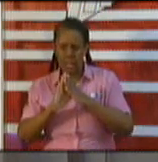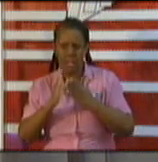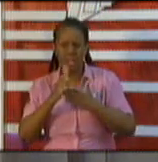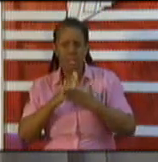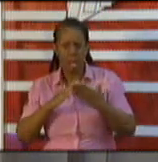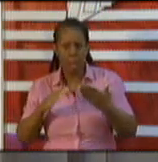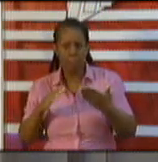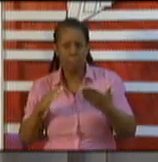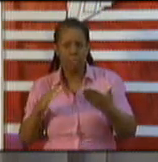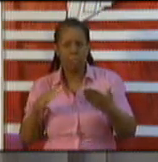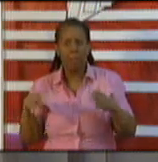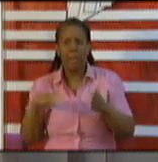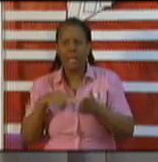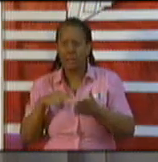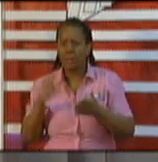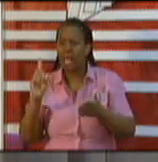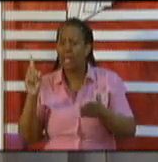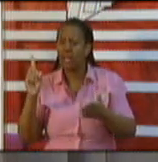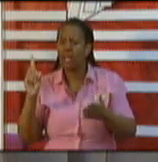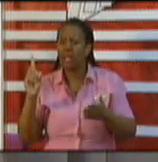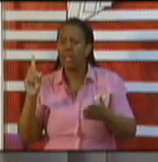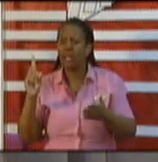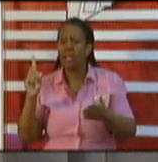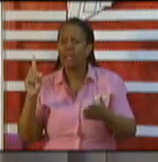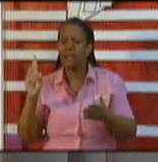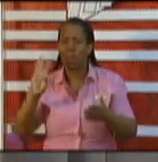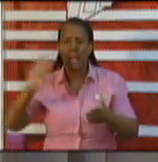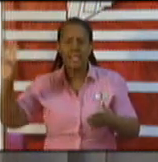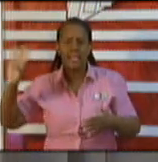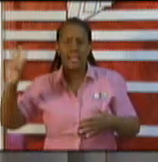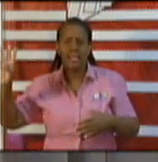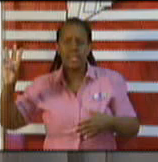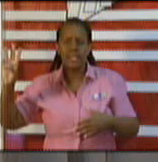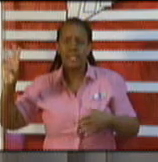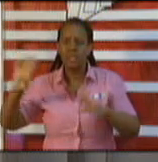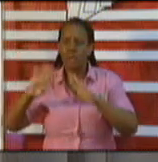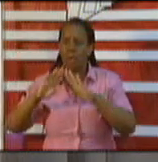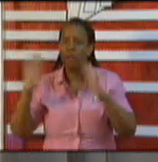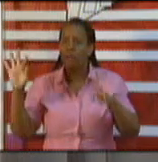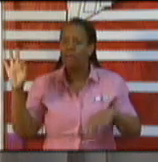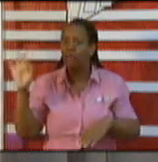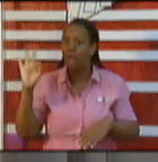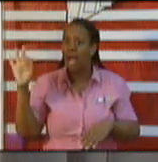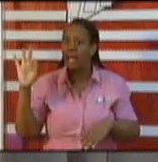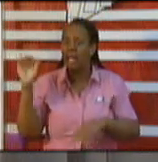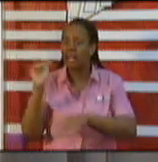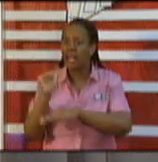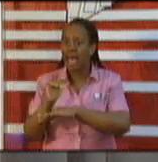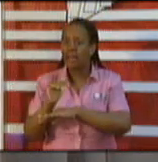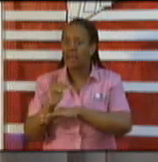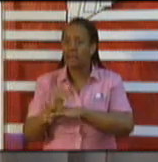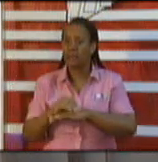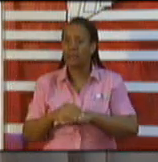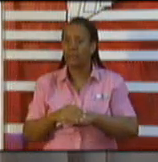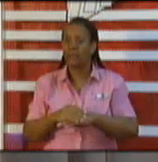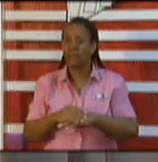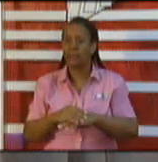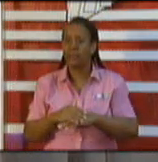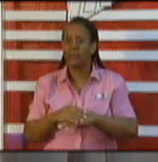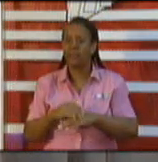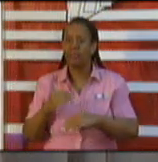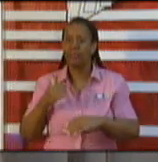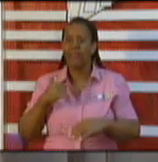at one Woodbrook place, which is a club, was open on Friday night. I reminded the police that according to the regulations,